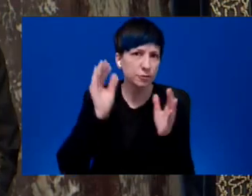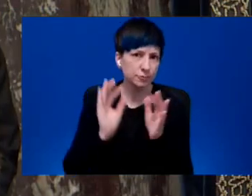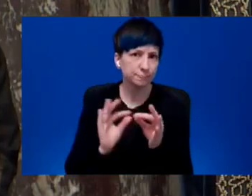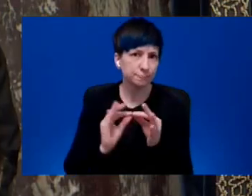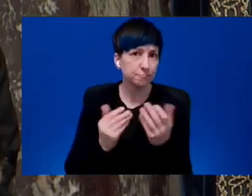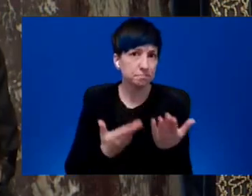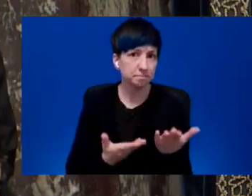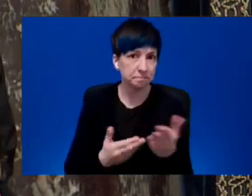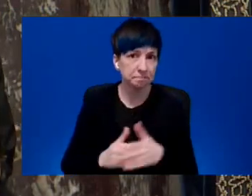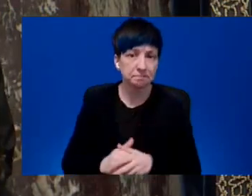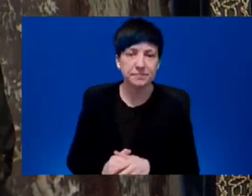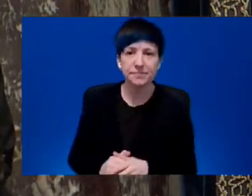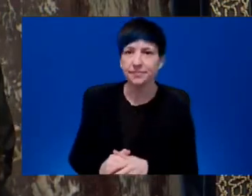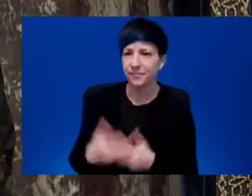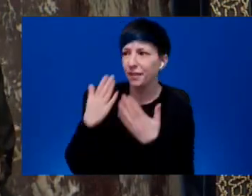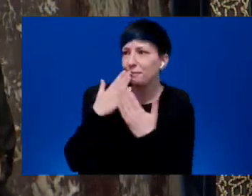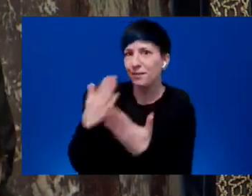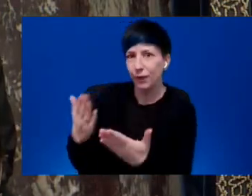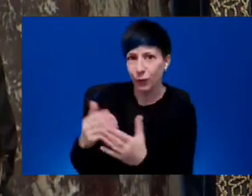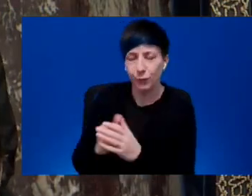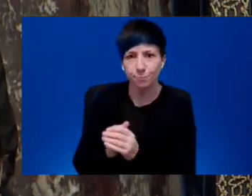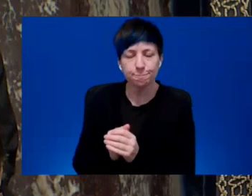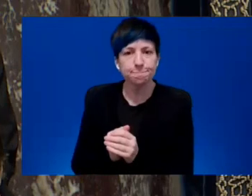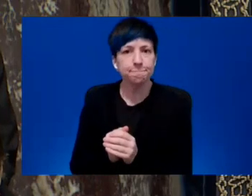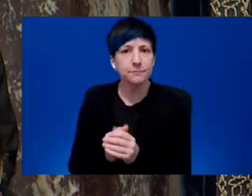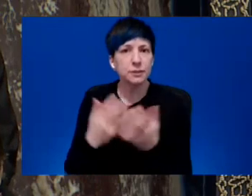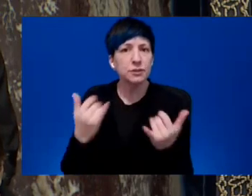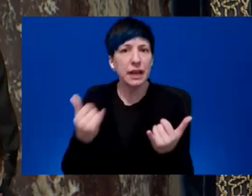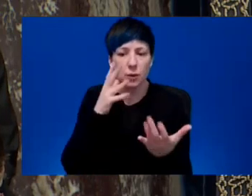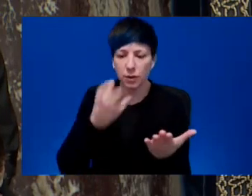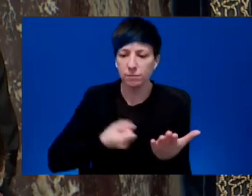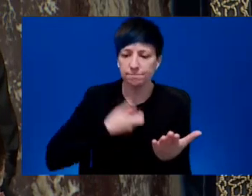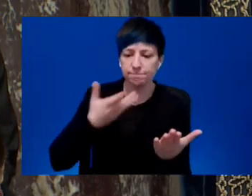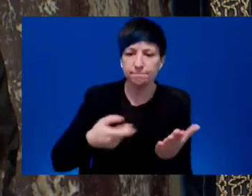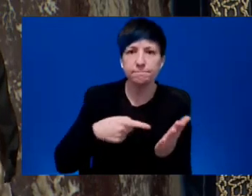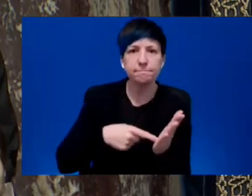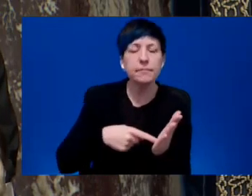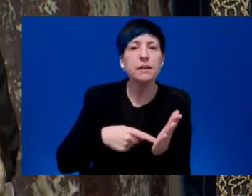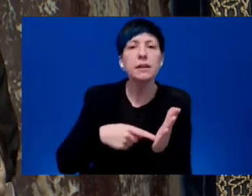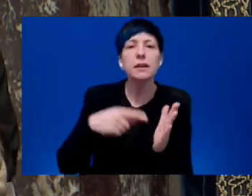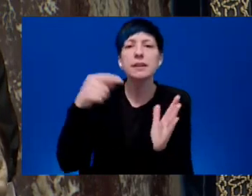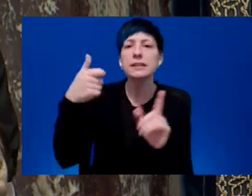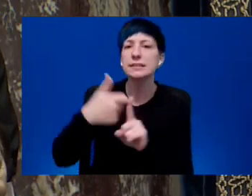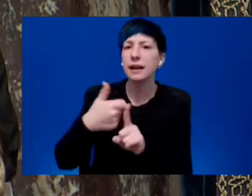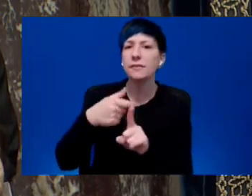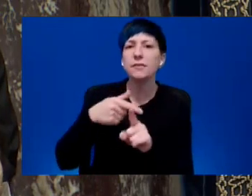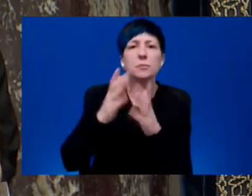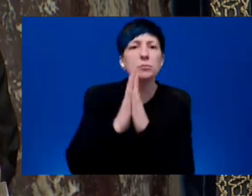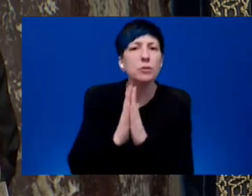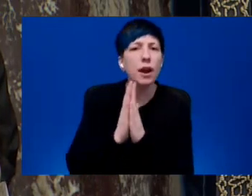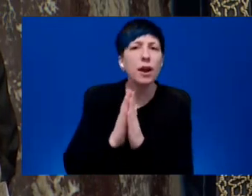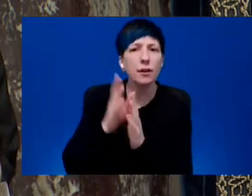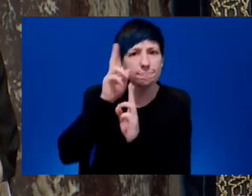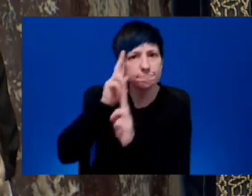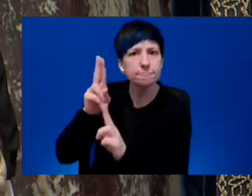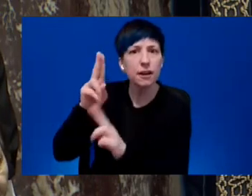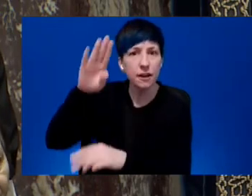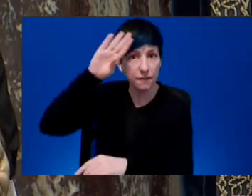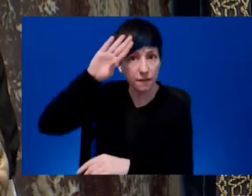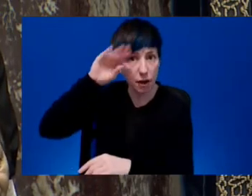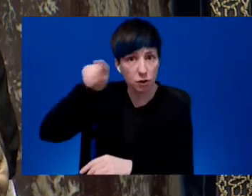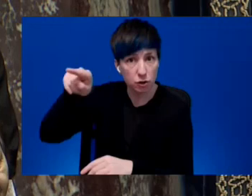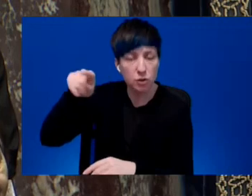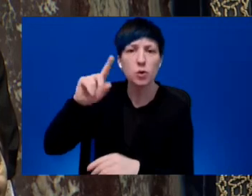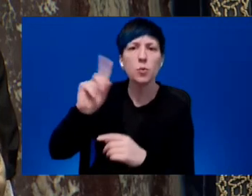Thank you, Honourable Speaker. Today I'm going to recite the Firefighter's Prayer, and to me it's a prayer that was on the wall of Fire Hall No. 10, where I started my